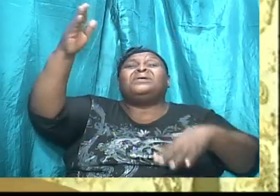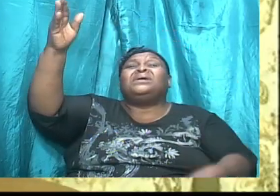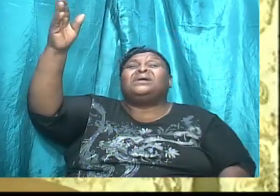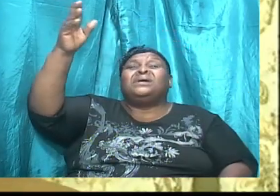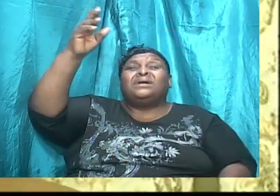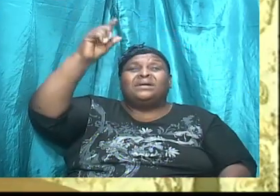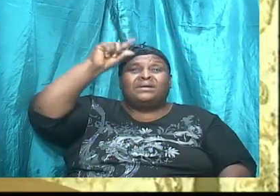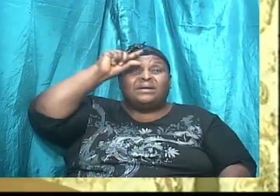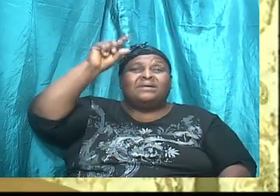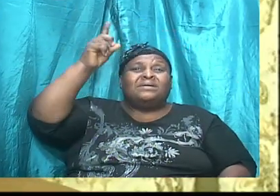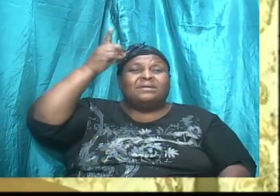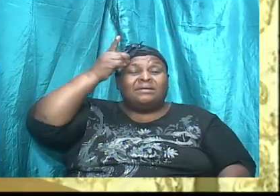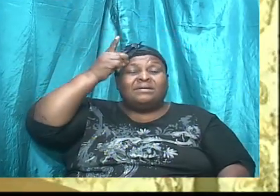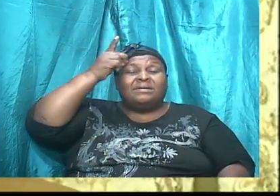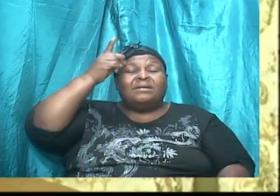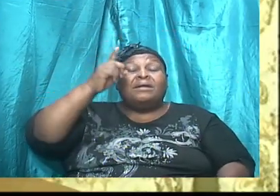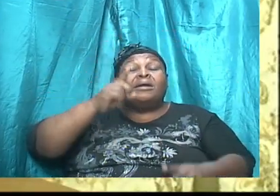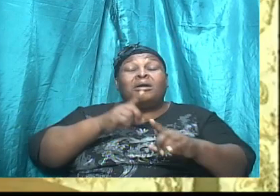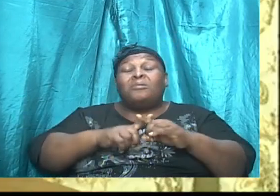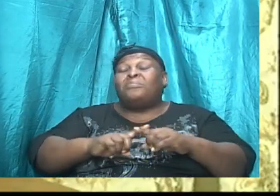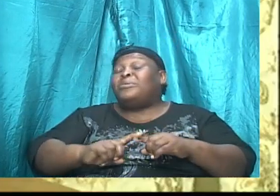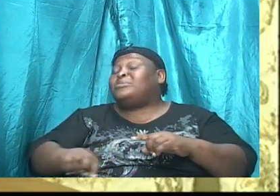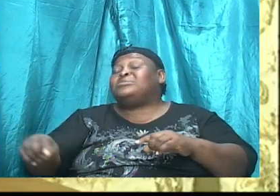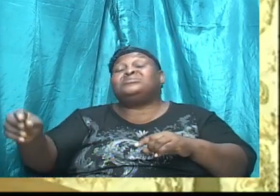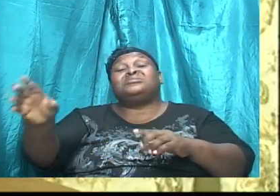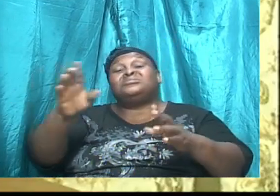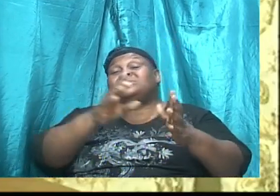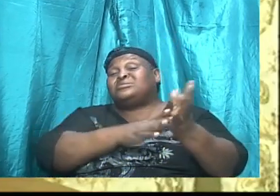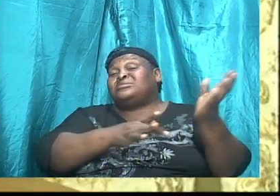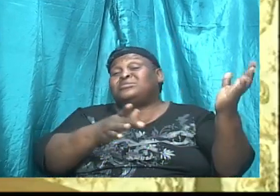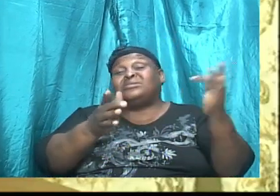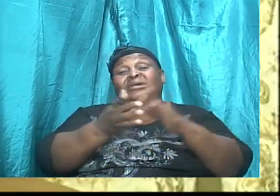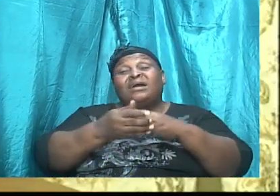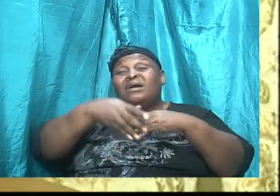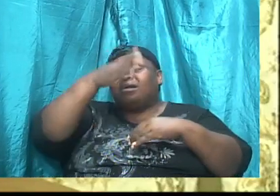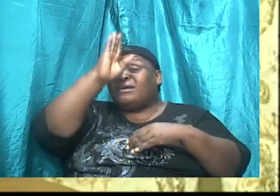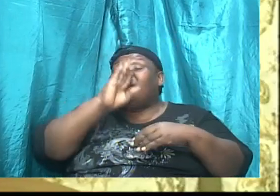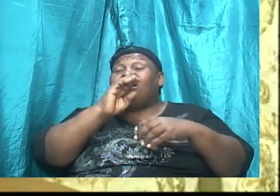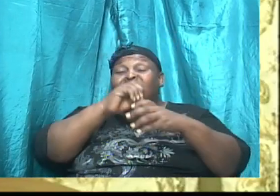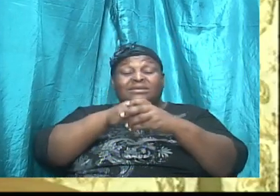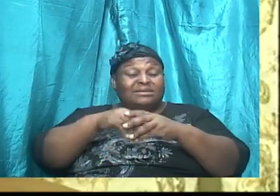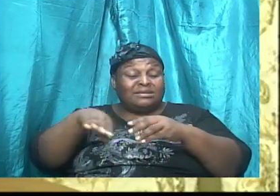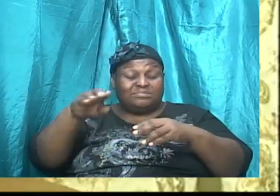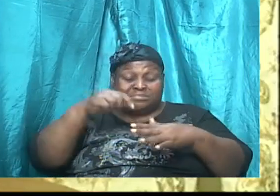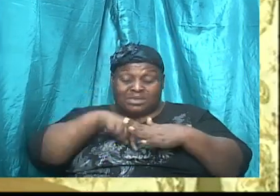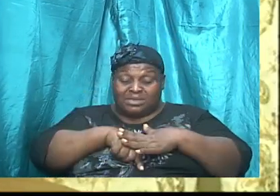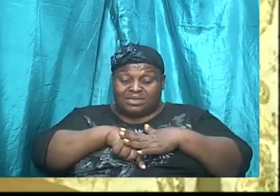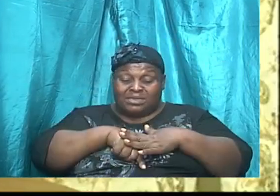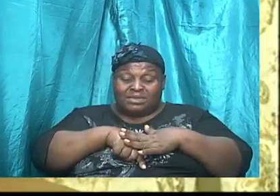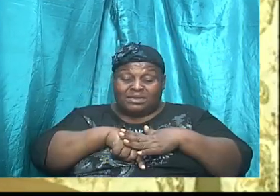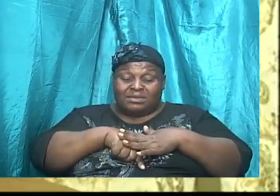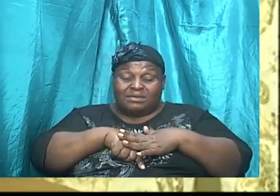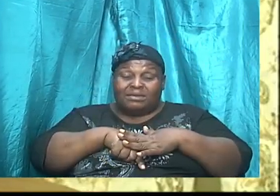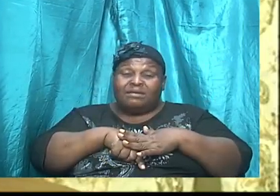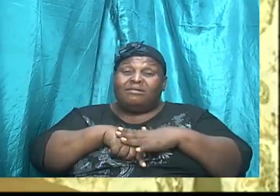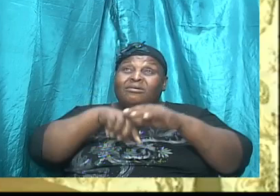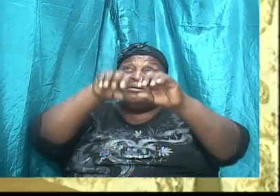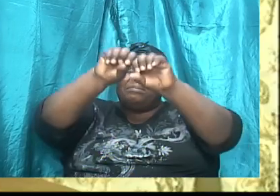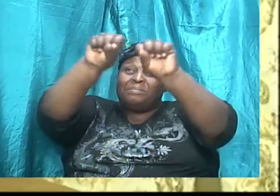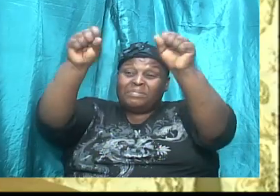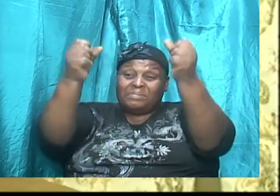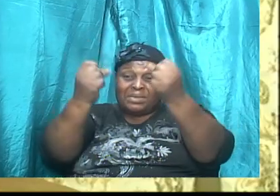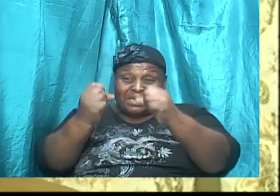forging you know, God in me or Christ in me or a Christ version of me.